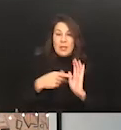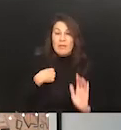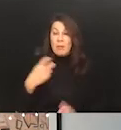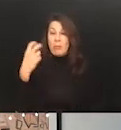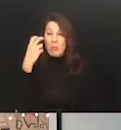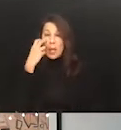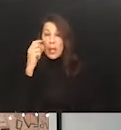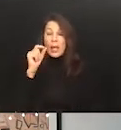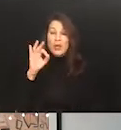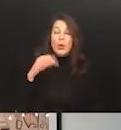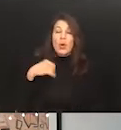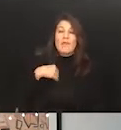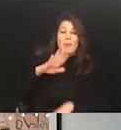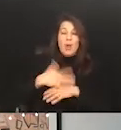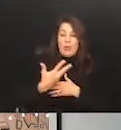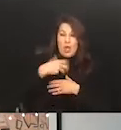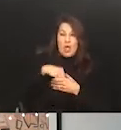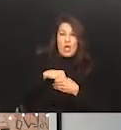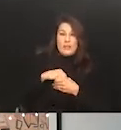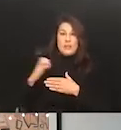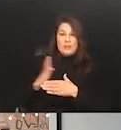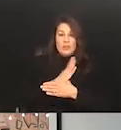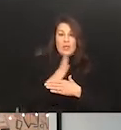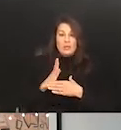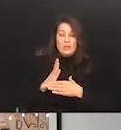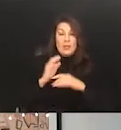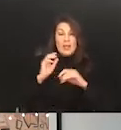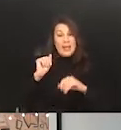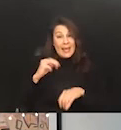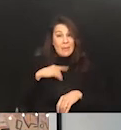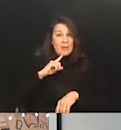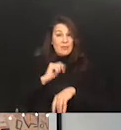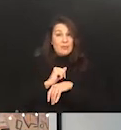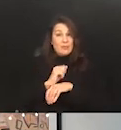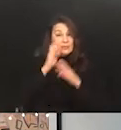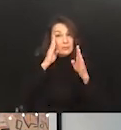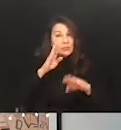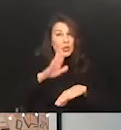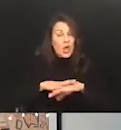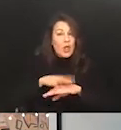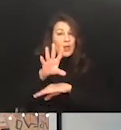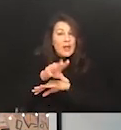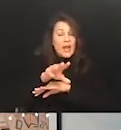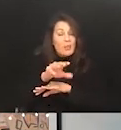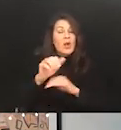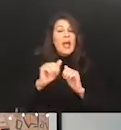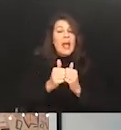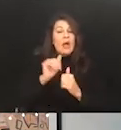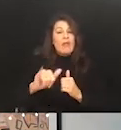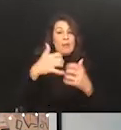on the autism spectrum that I am necessarily engaging with that camera in a way that the machine would believe